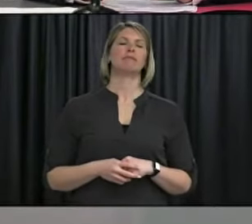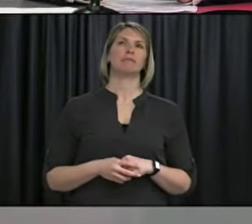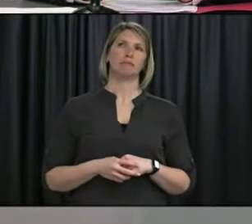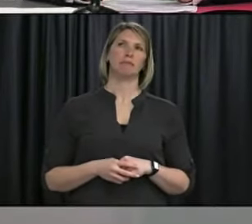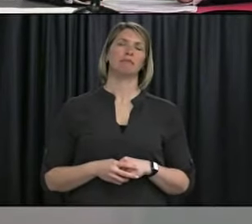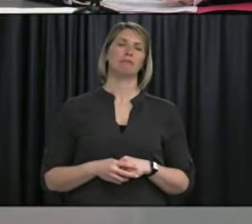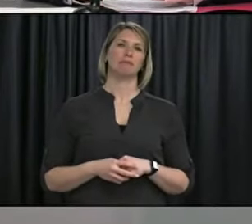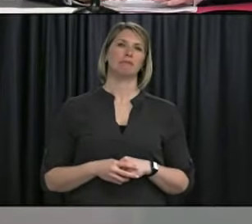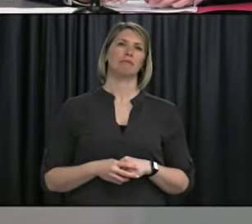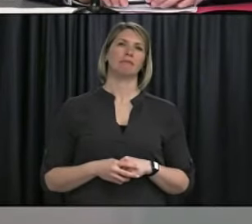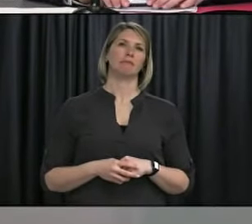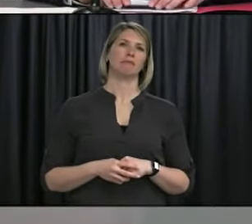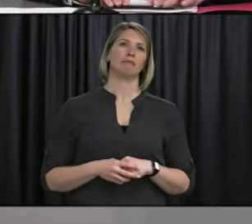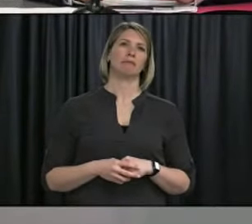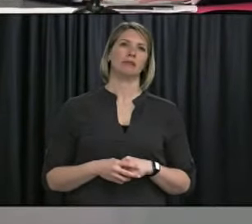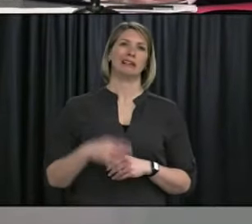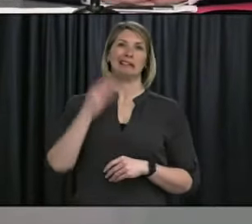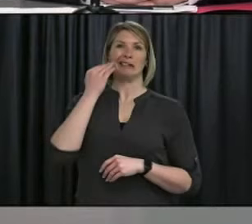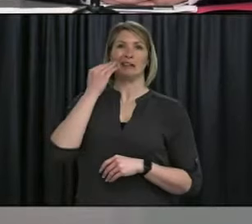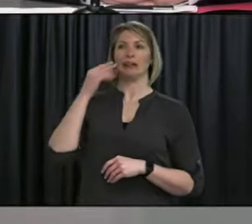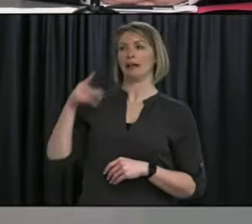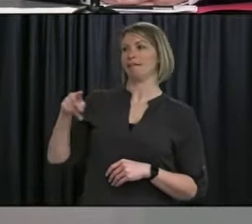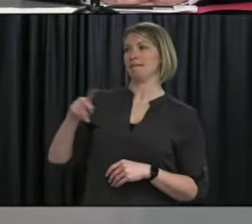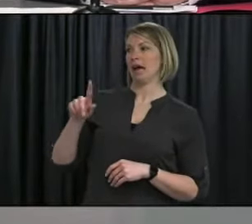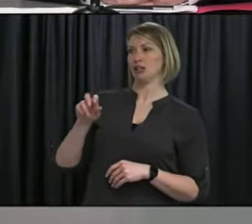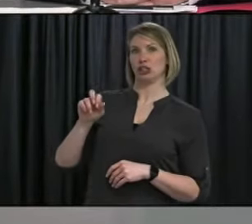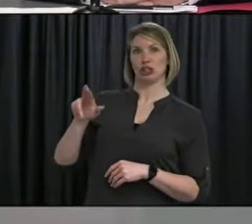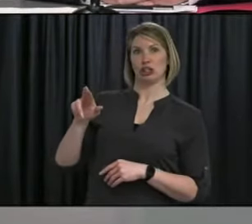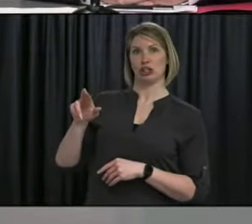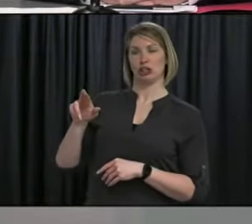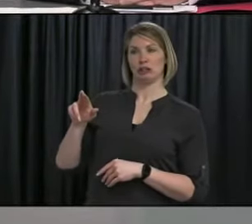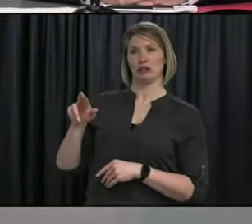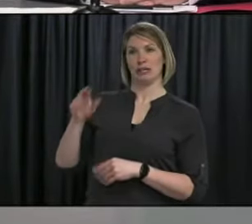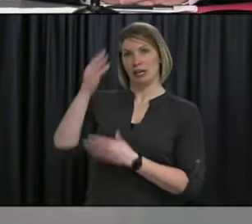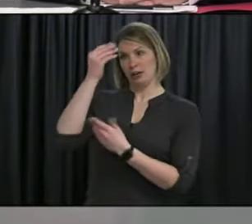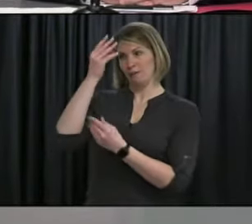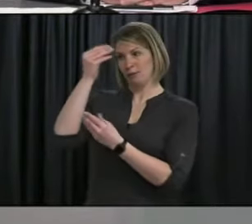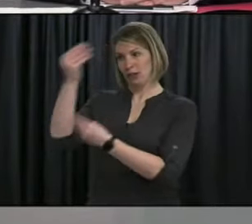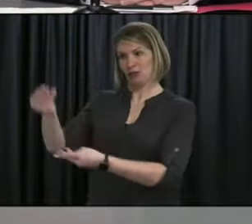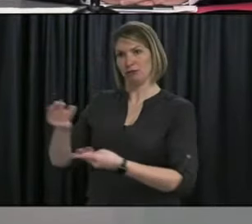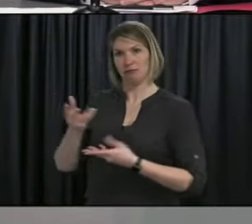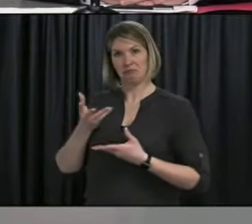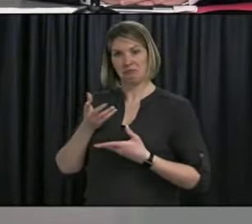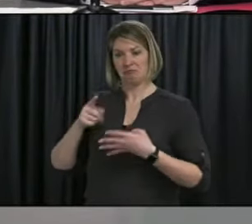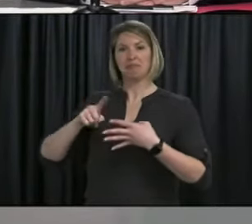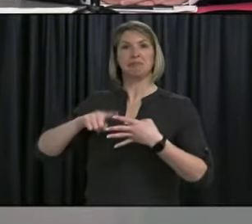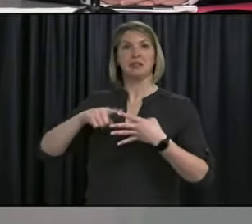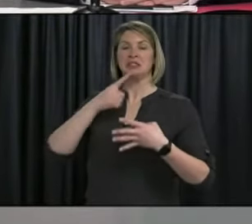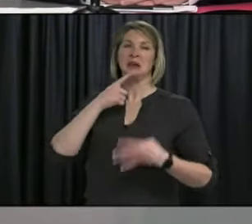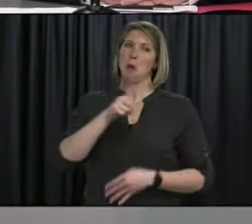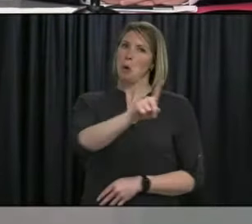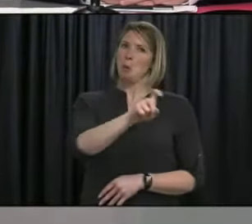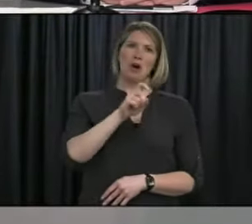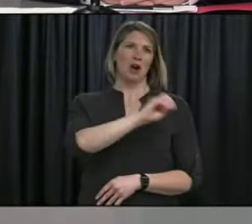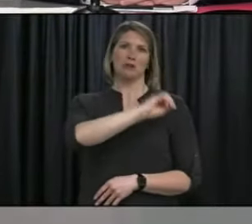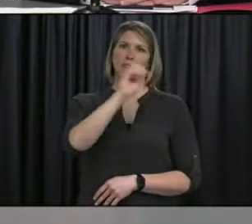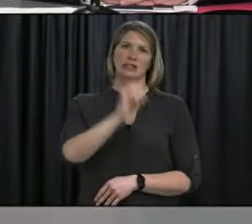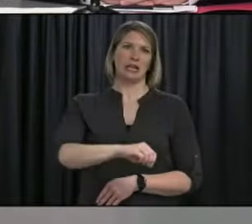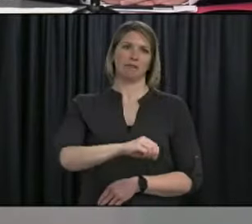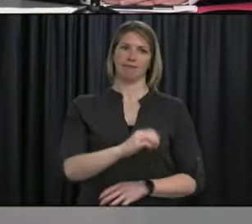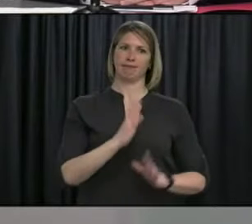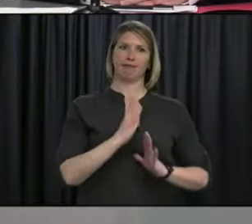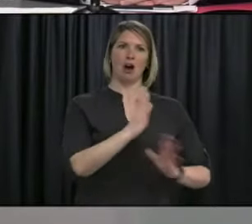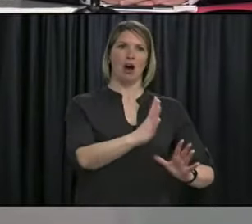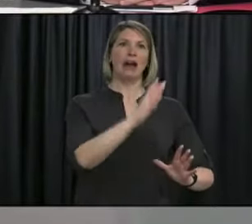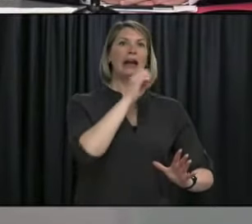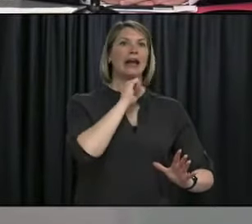you. New information from Pfizer. They're saying that their vaccine is 100% effective in kids age 12 to 15.